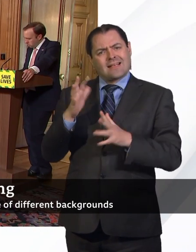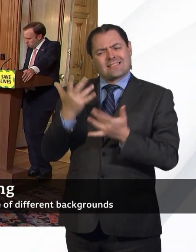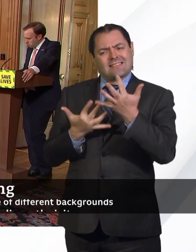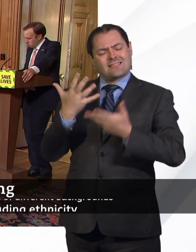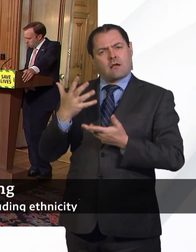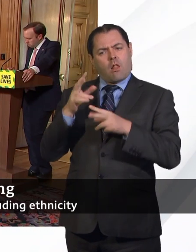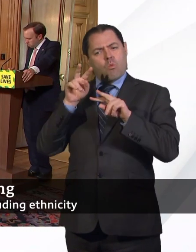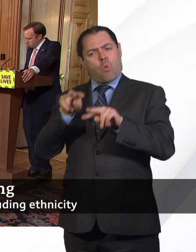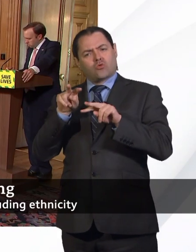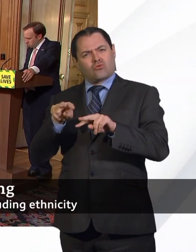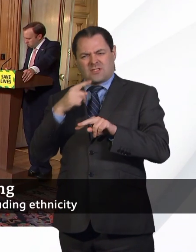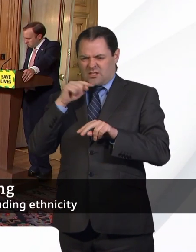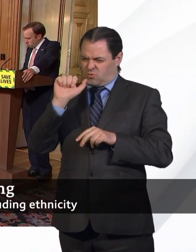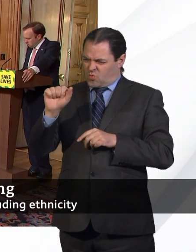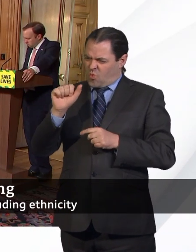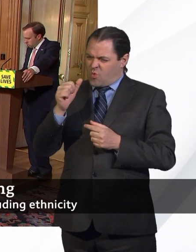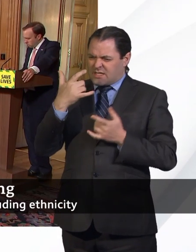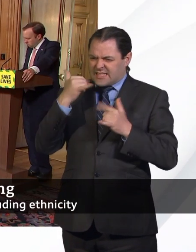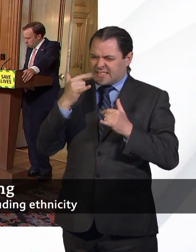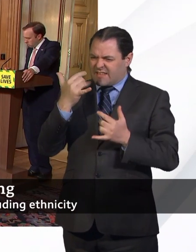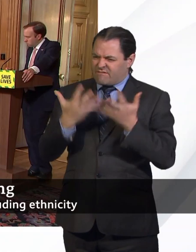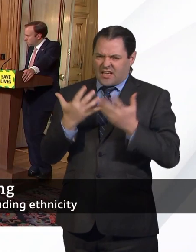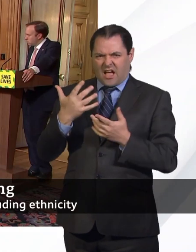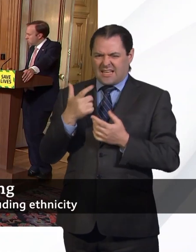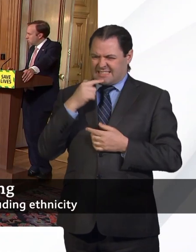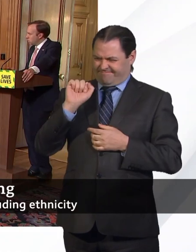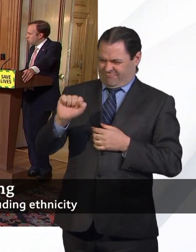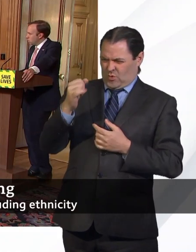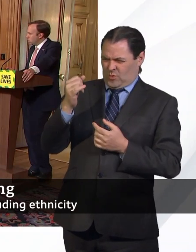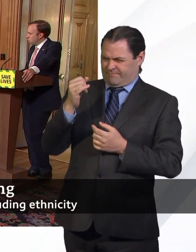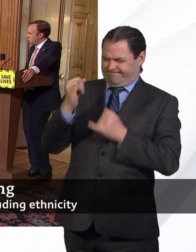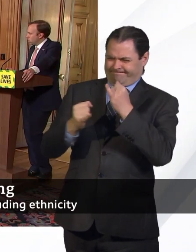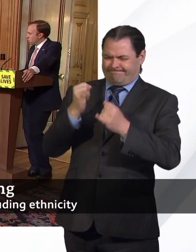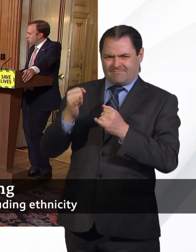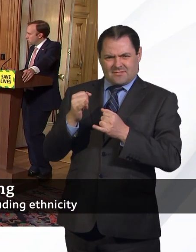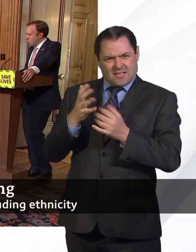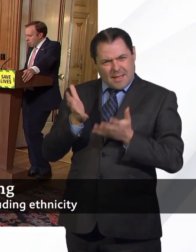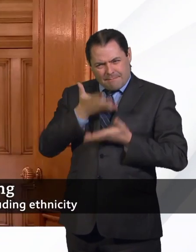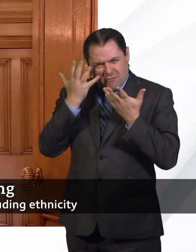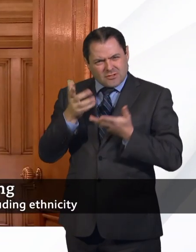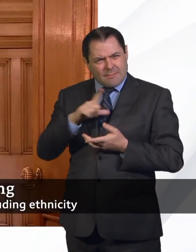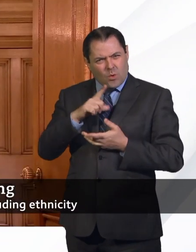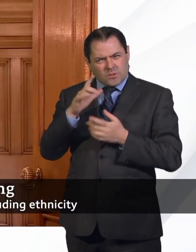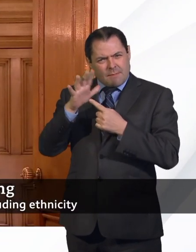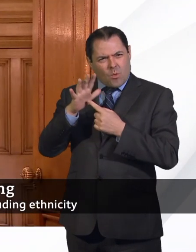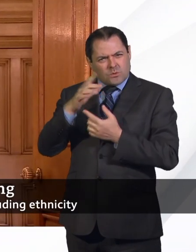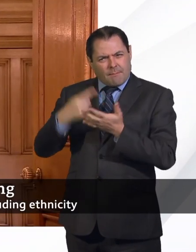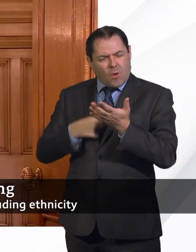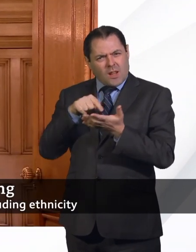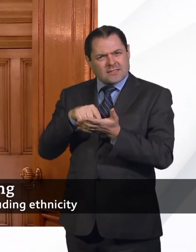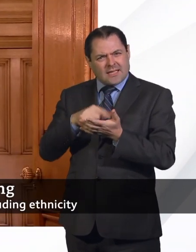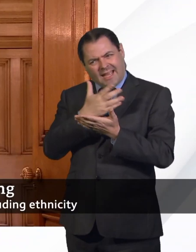presentation of the virus testing figures. Isn't that embarrassing over such an important policy area? Thanks very much.